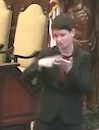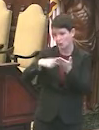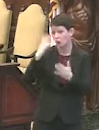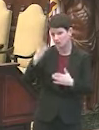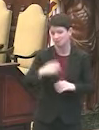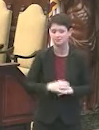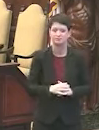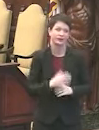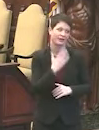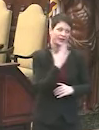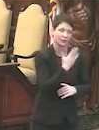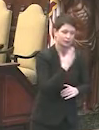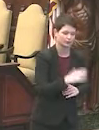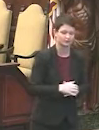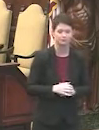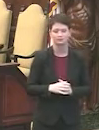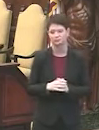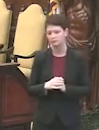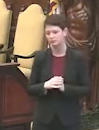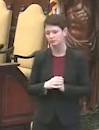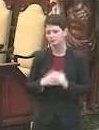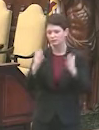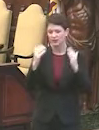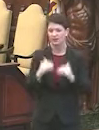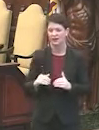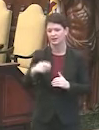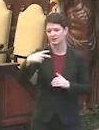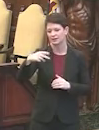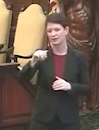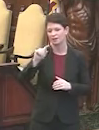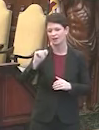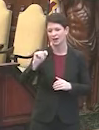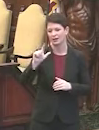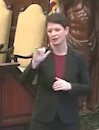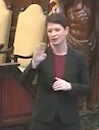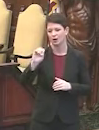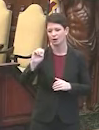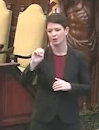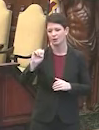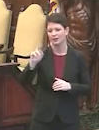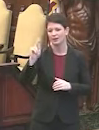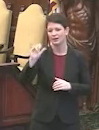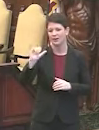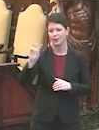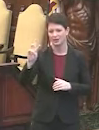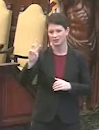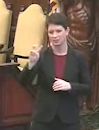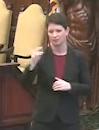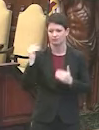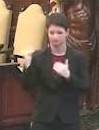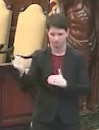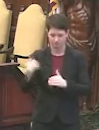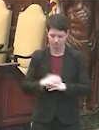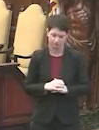Thank you. Great. Thanks, Maggie. Next, we have Pat with KYW. Pat, you can all go ahead and unmute.